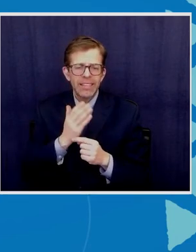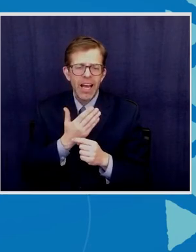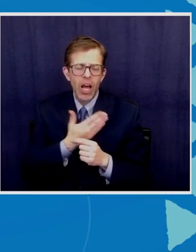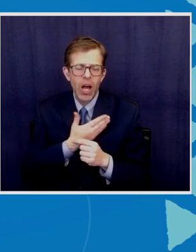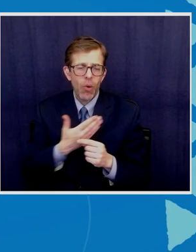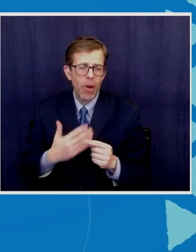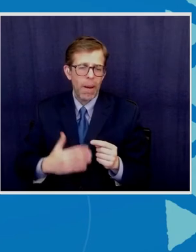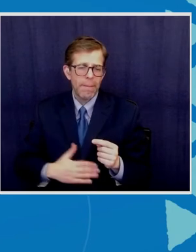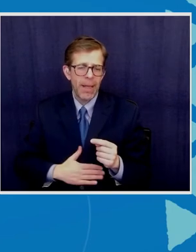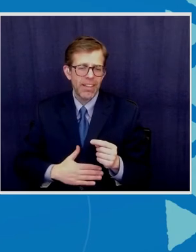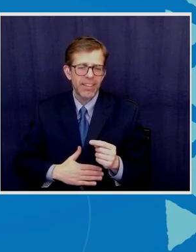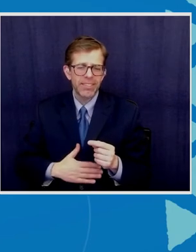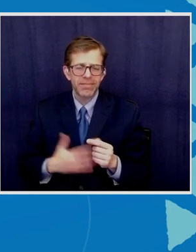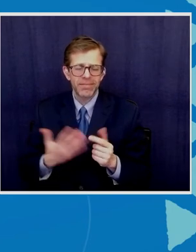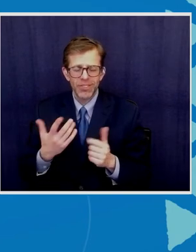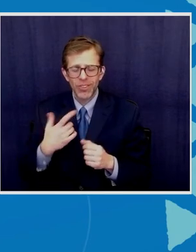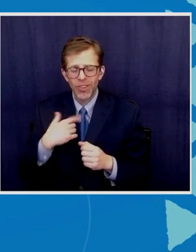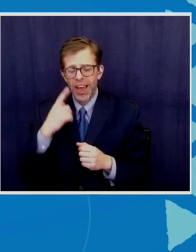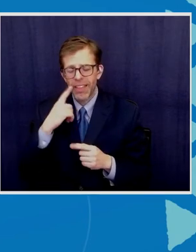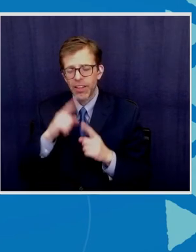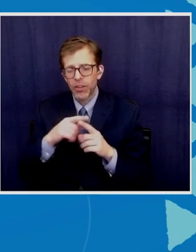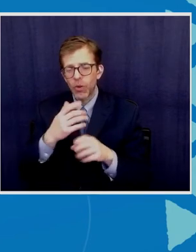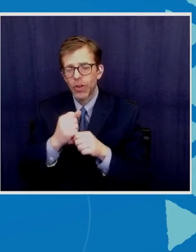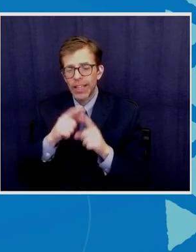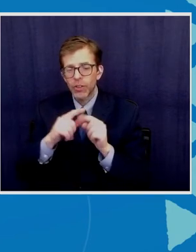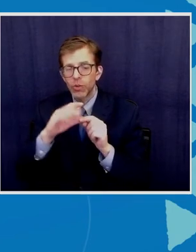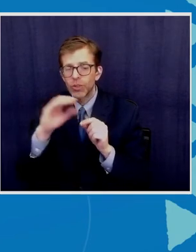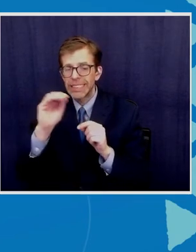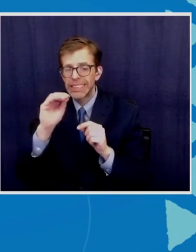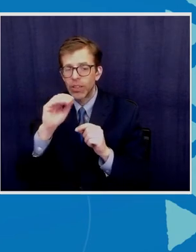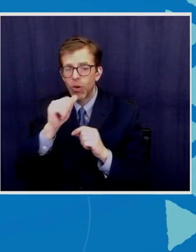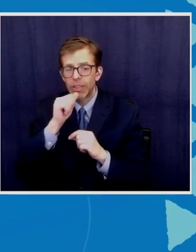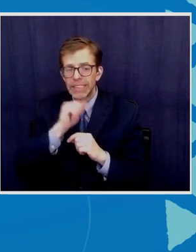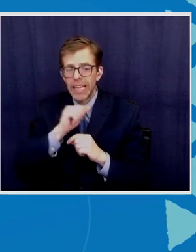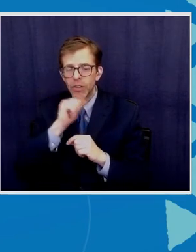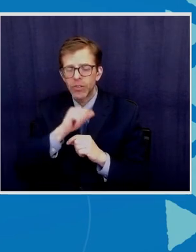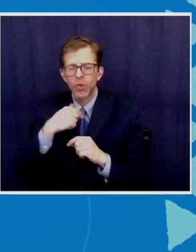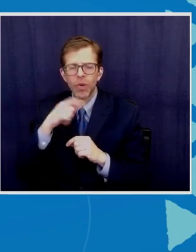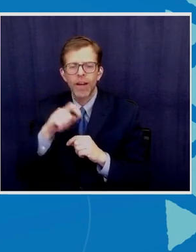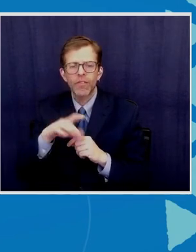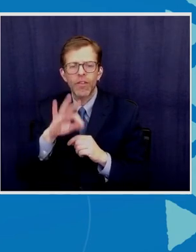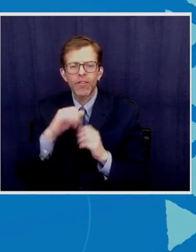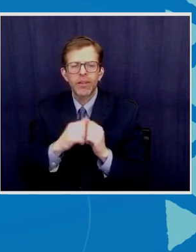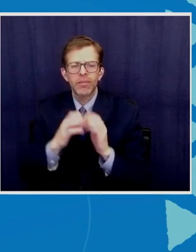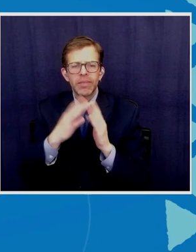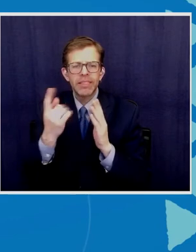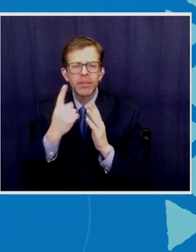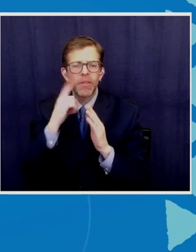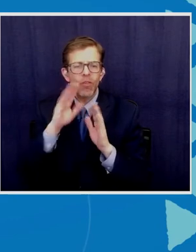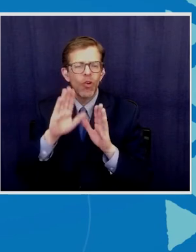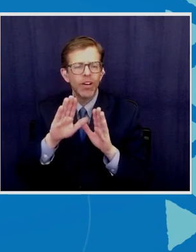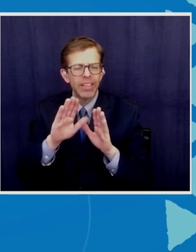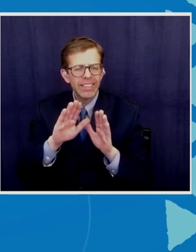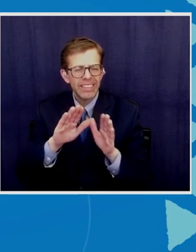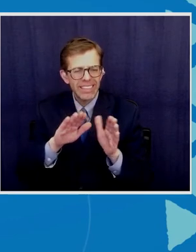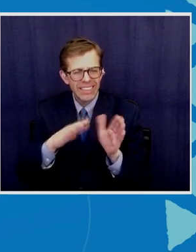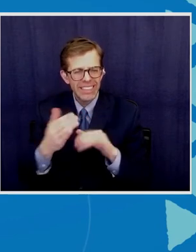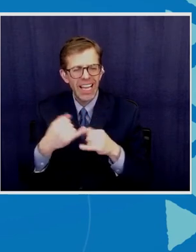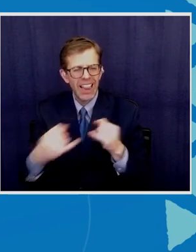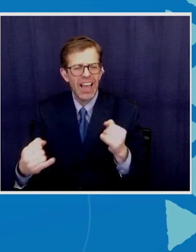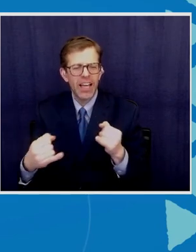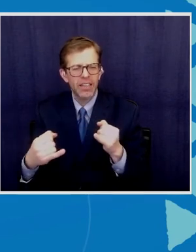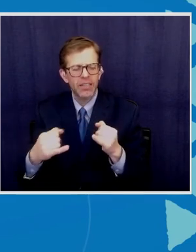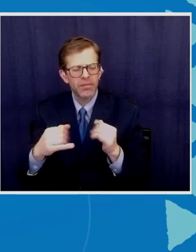achieve the zero tolerance we need to put in place some mechanism with deadlines for my conception